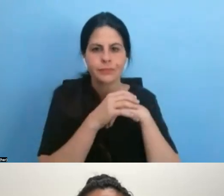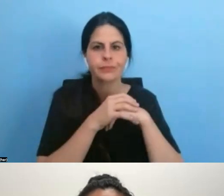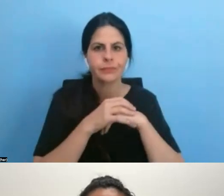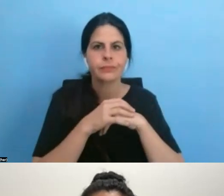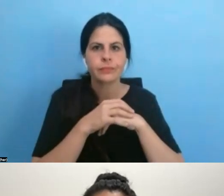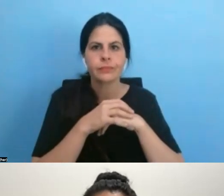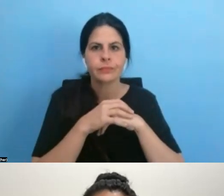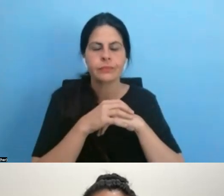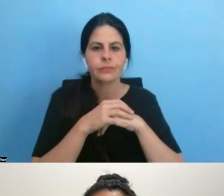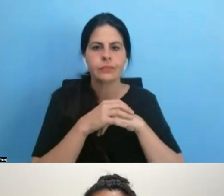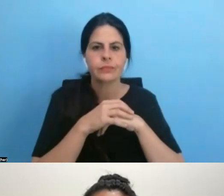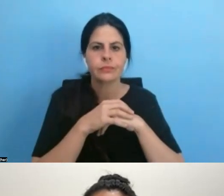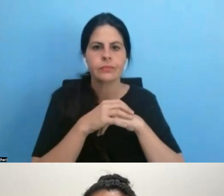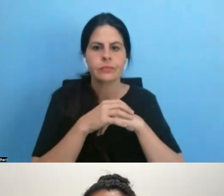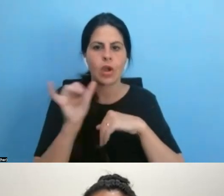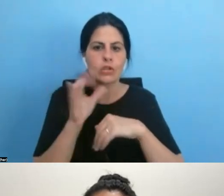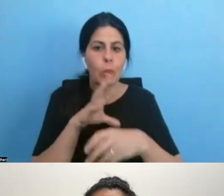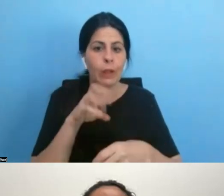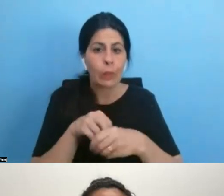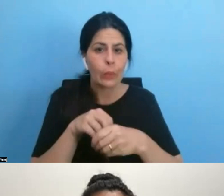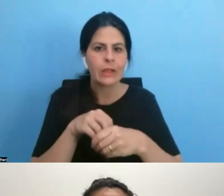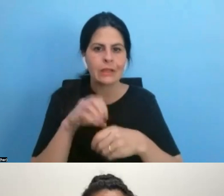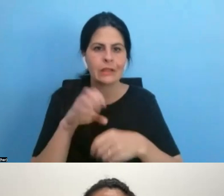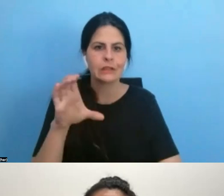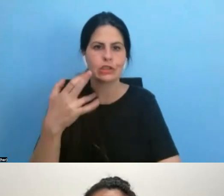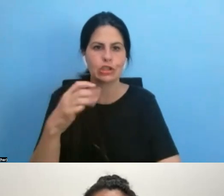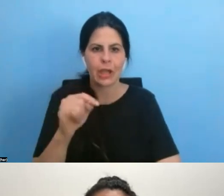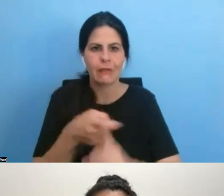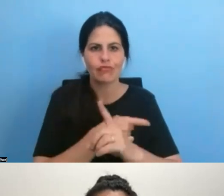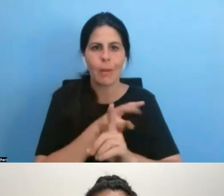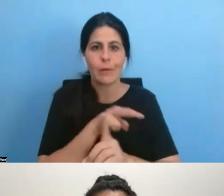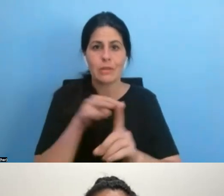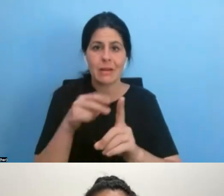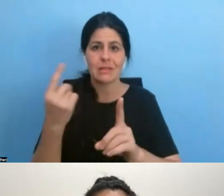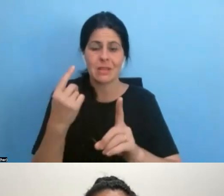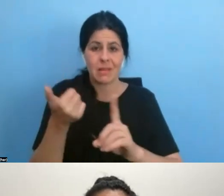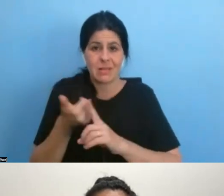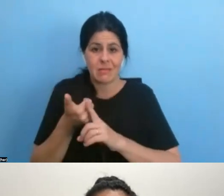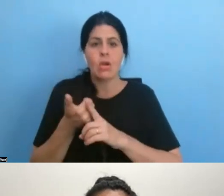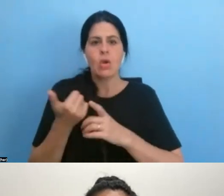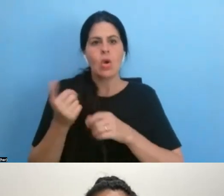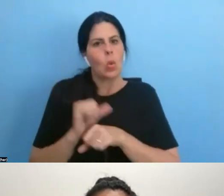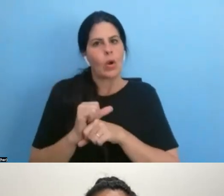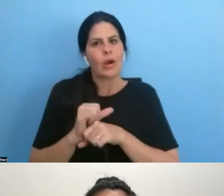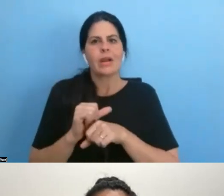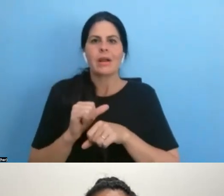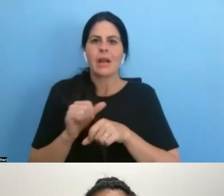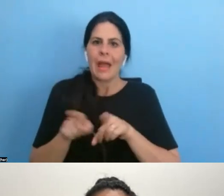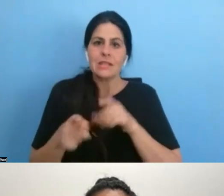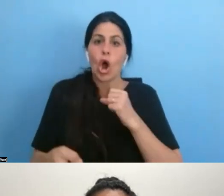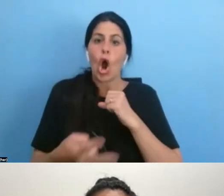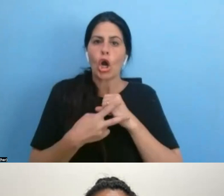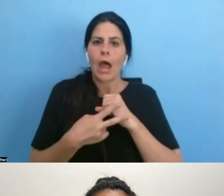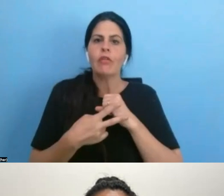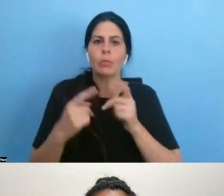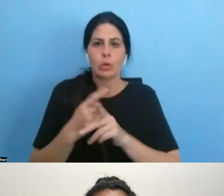Also, just, I put it in chat, but from the perspective of someone who works as an archival producer from time to time, uh, especially pre IDA,